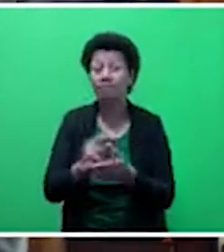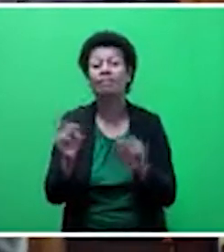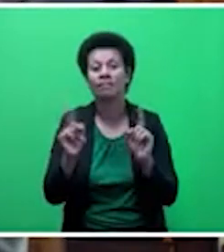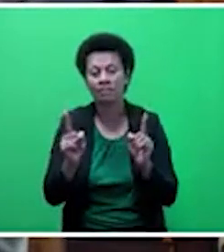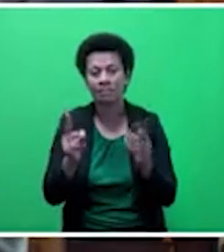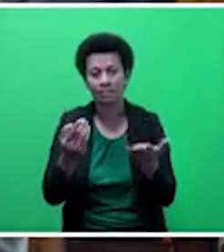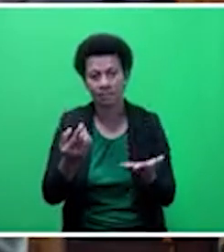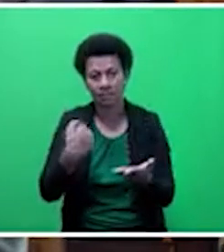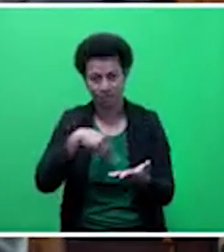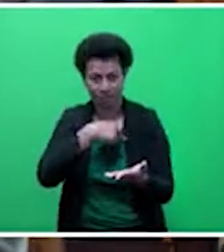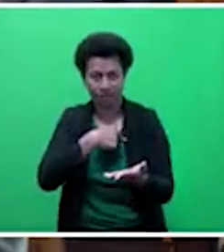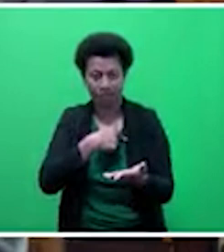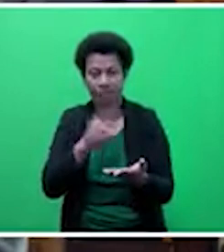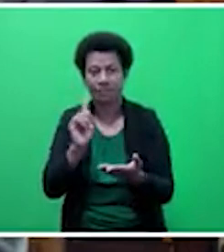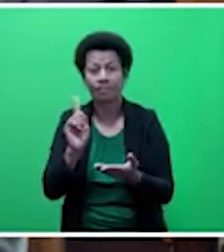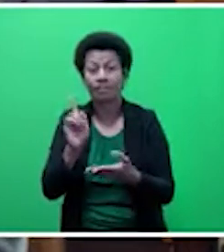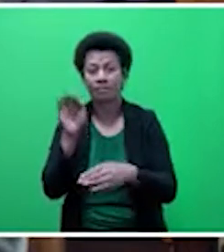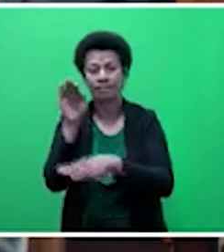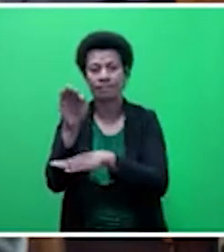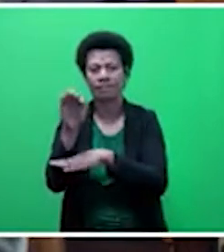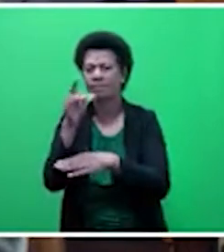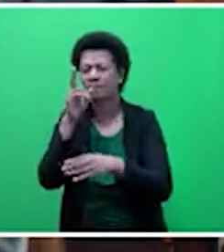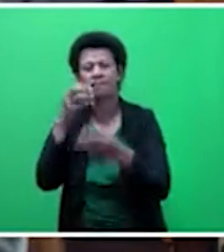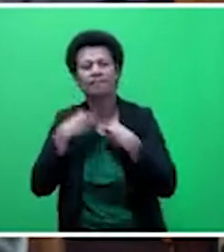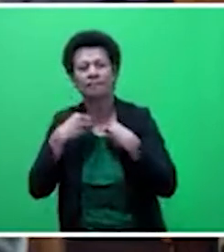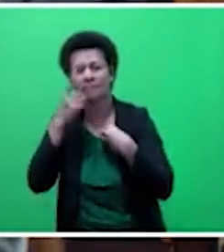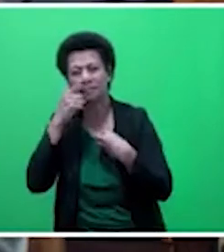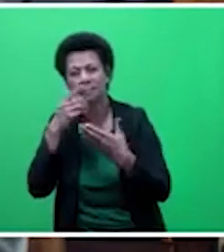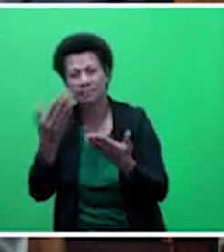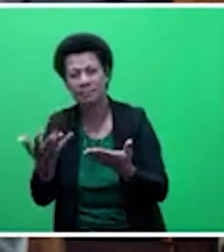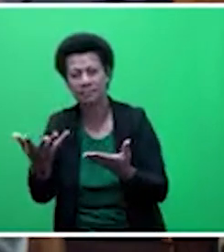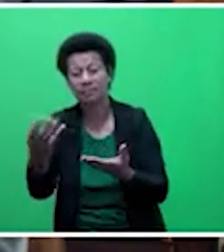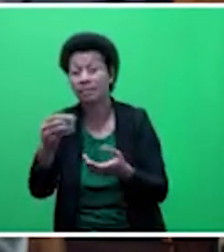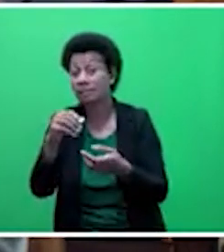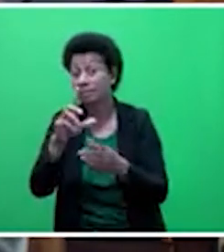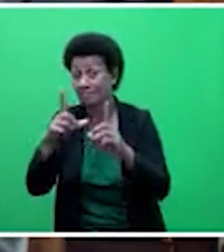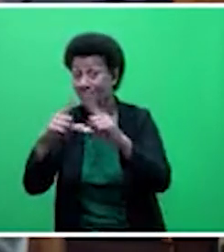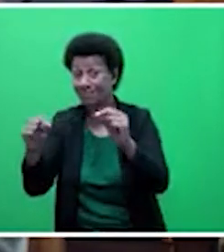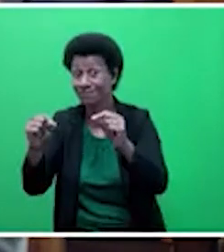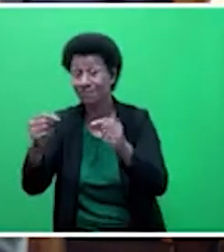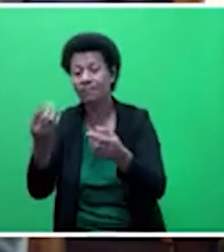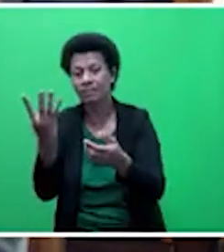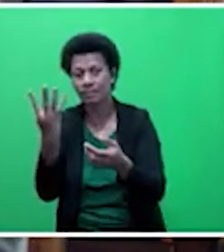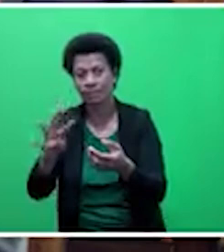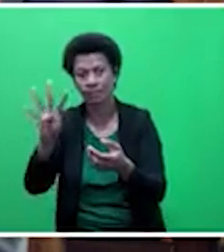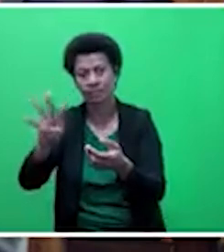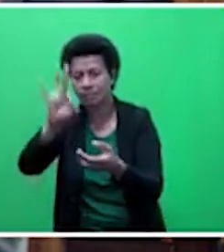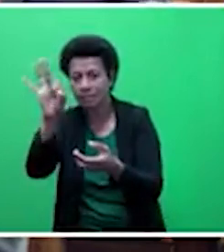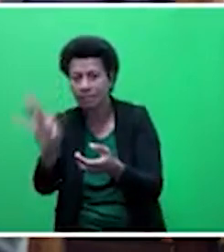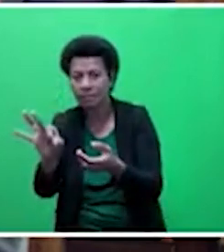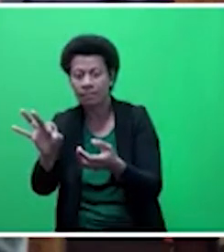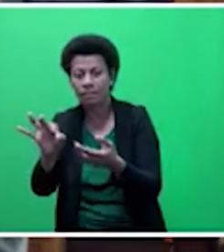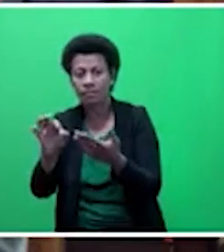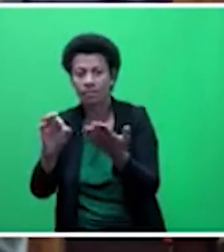We have foreign investors in Fiji. The Japanese have invested 44% in EFL. They